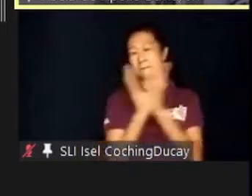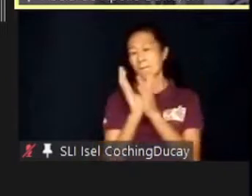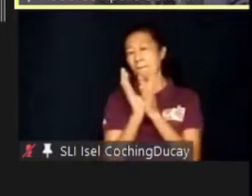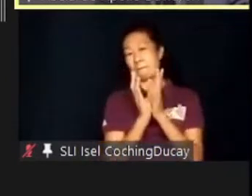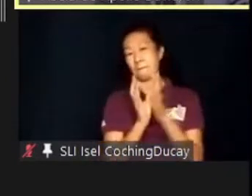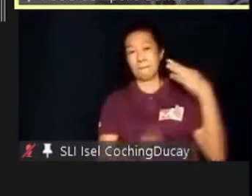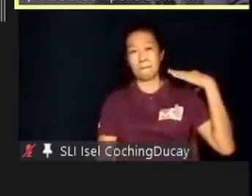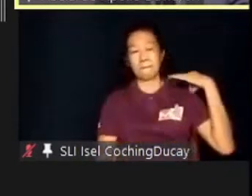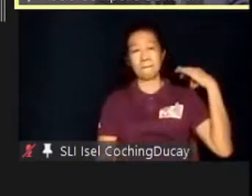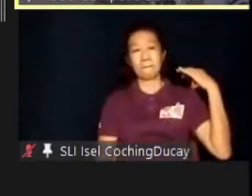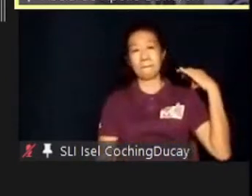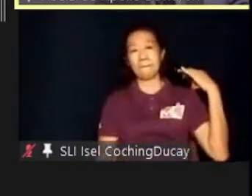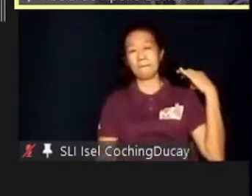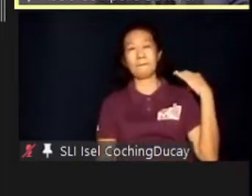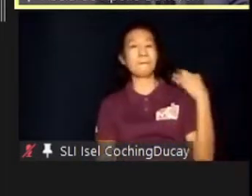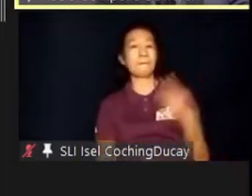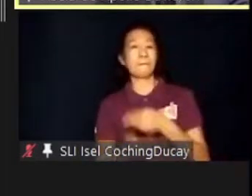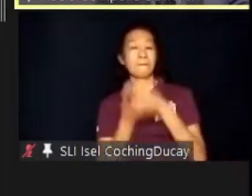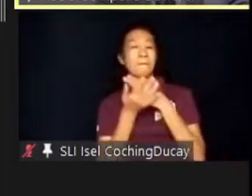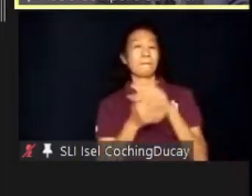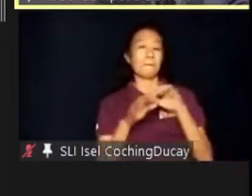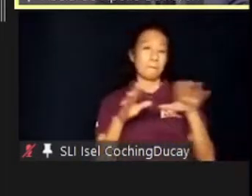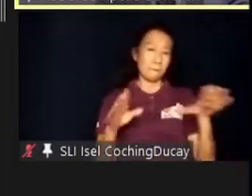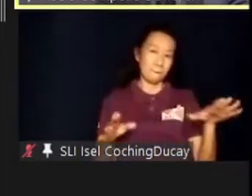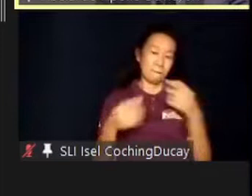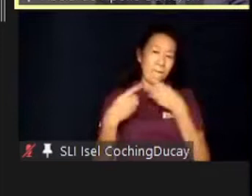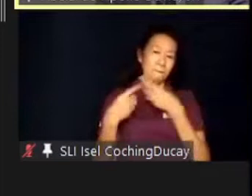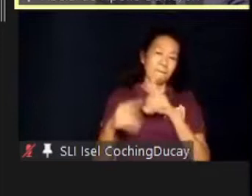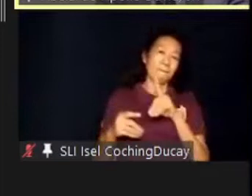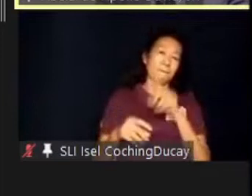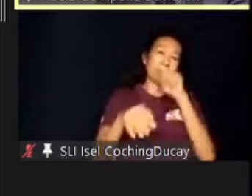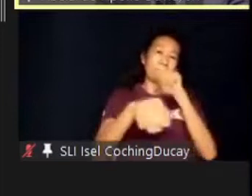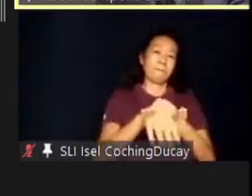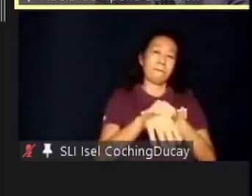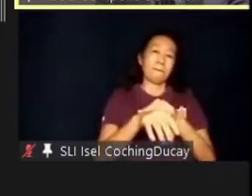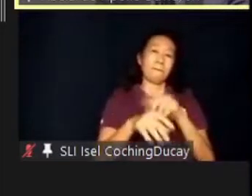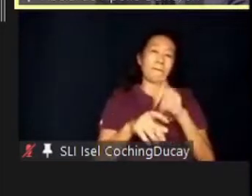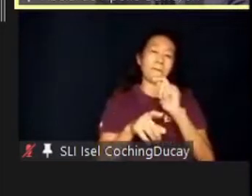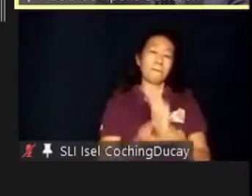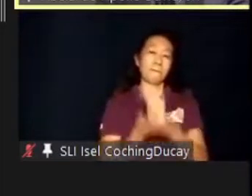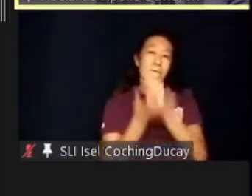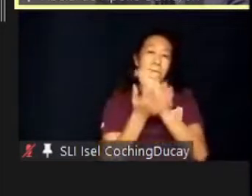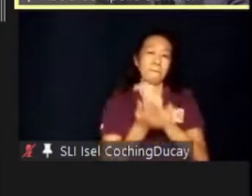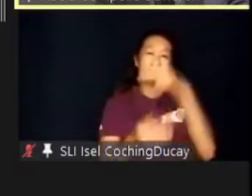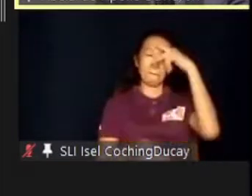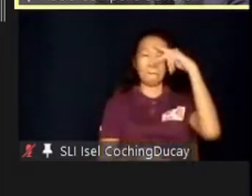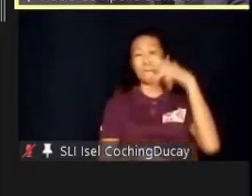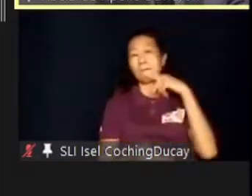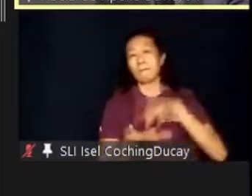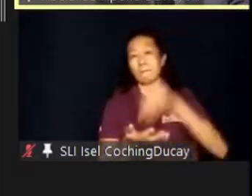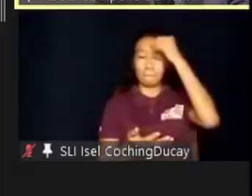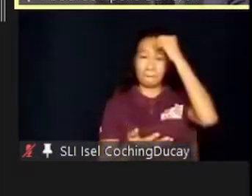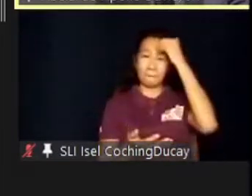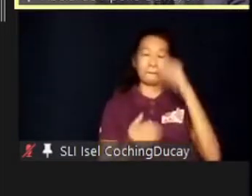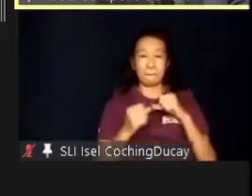handle these children during their sessions. With this, the parents learn therapy skills which they learn to carry